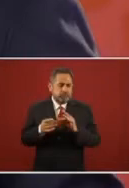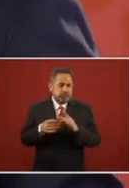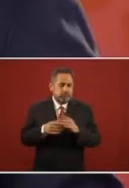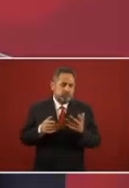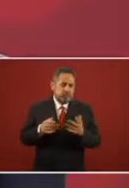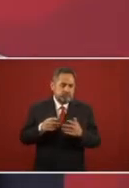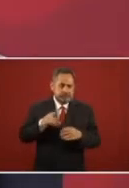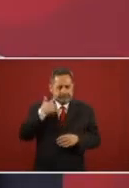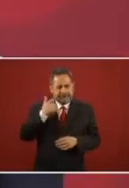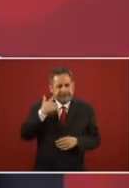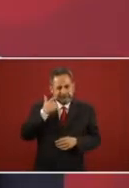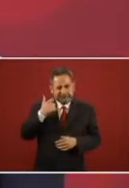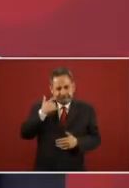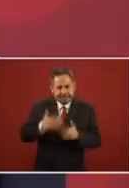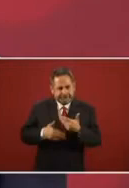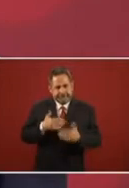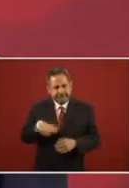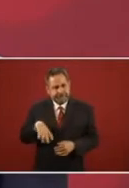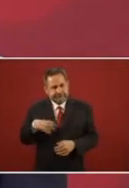us.